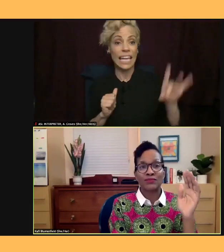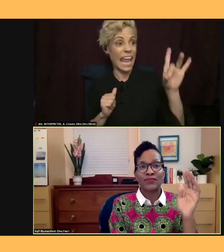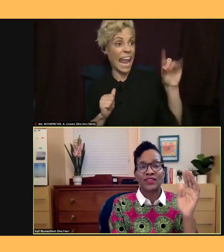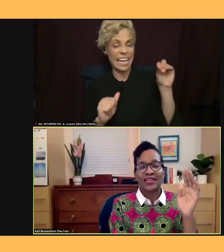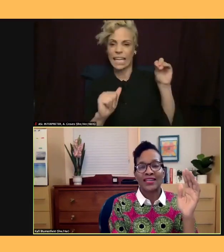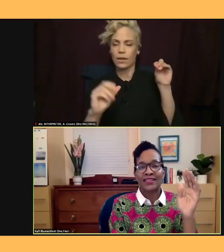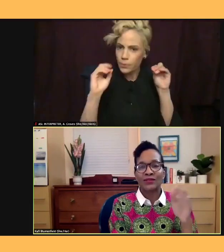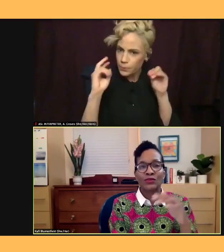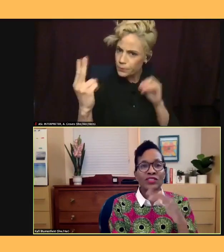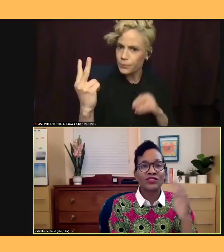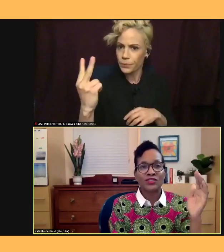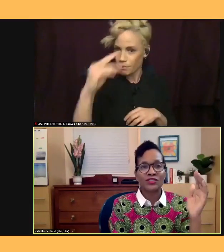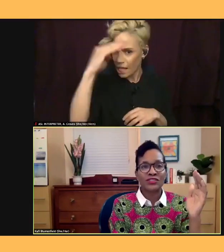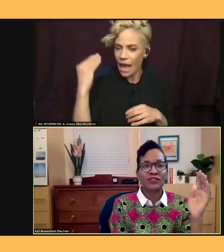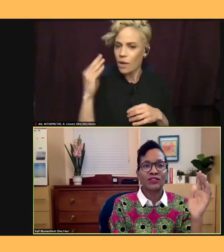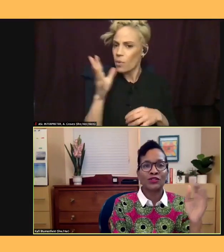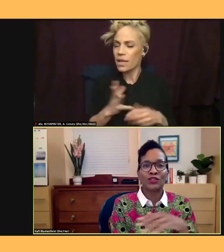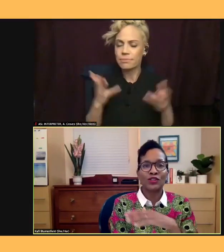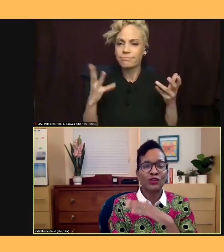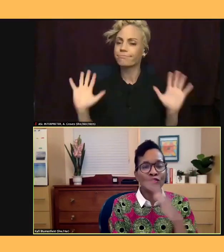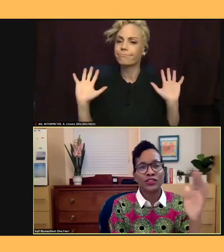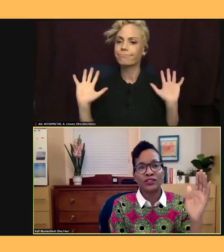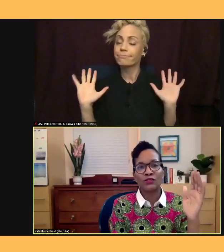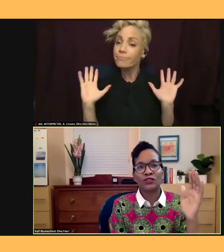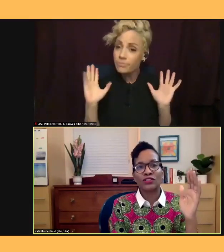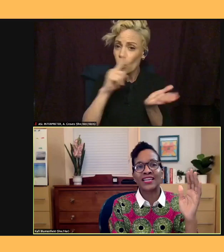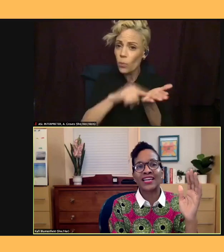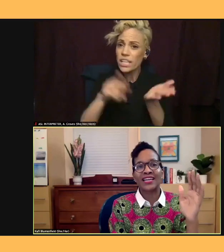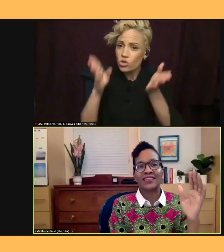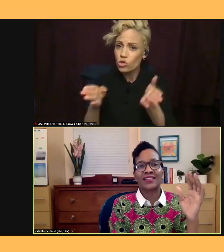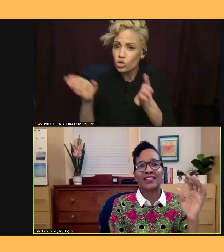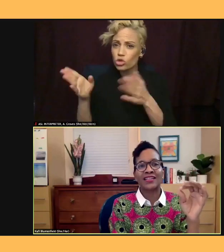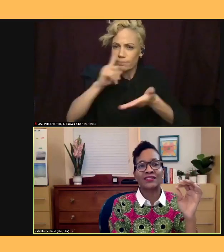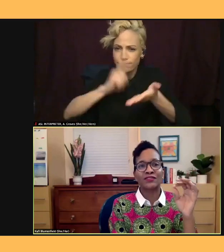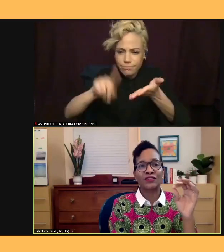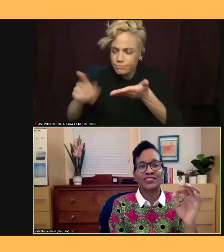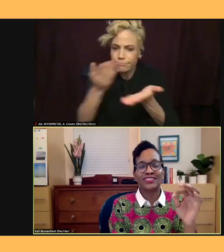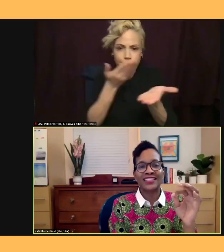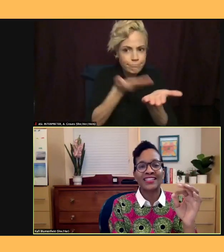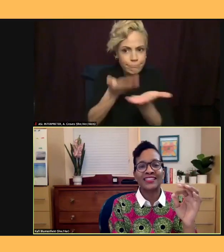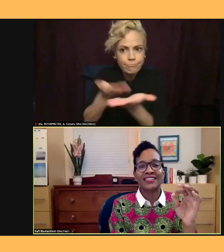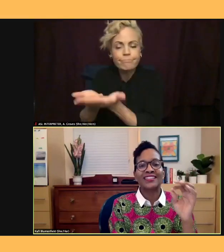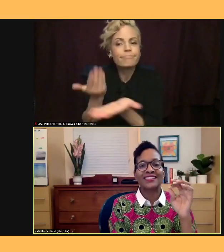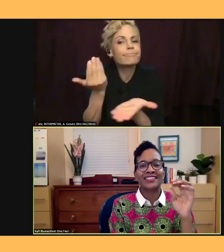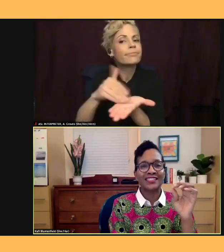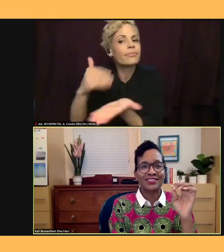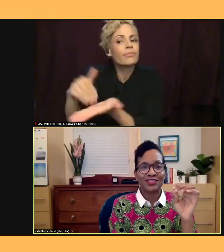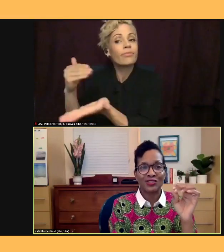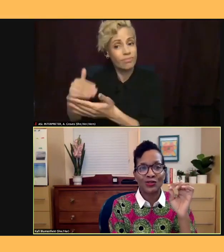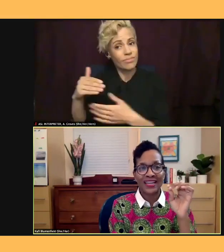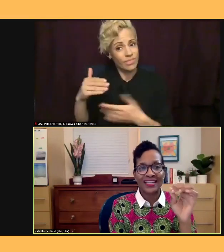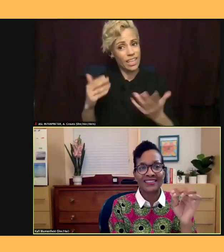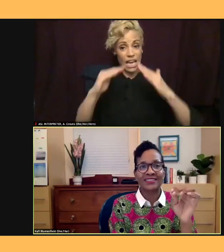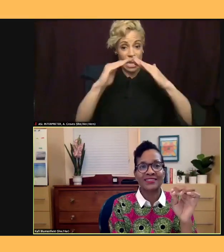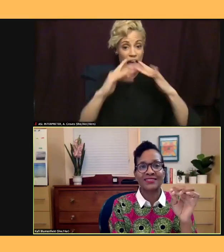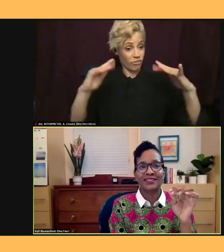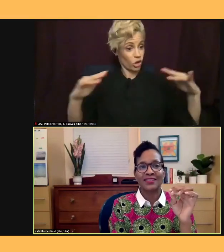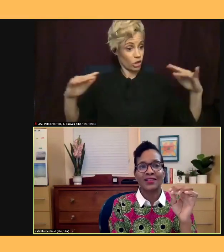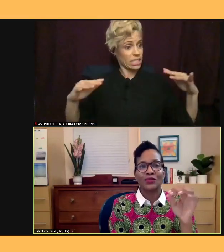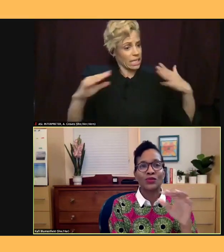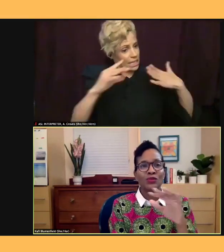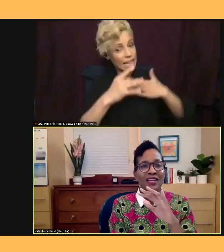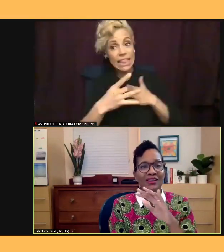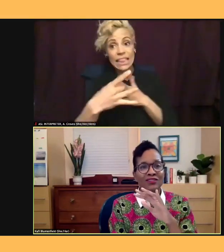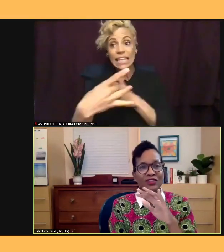researchers have concluded over and over again that diversity leads to excellence. When we have